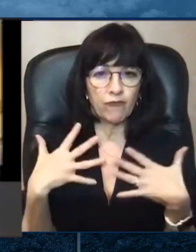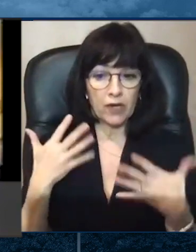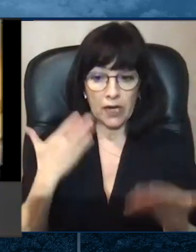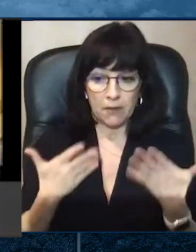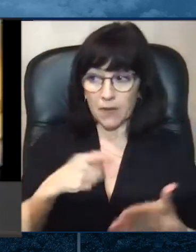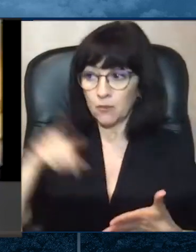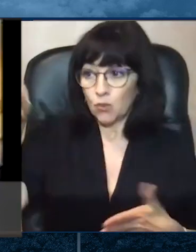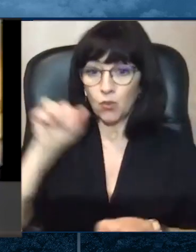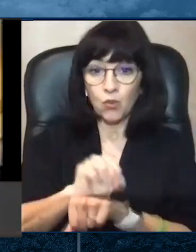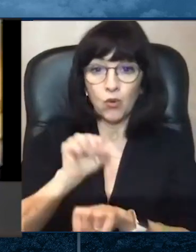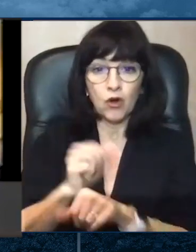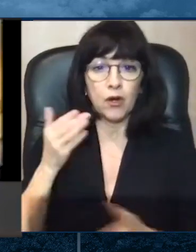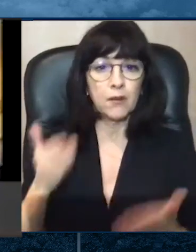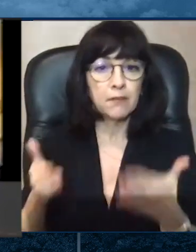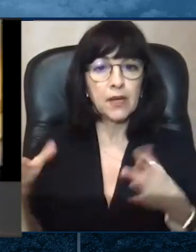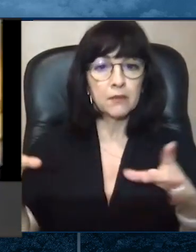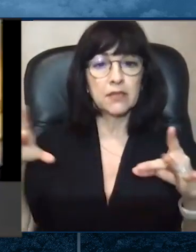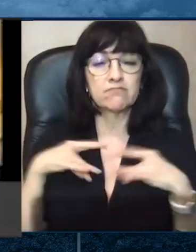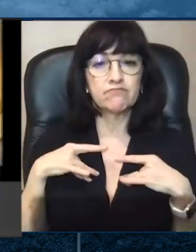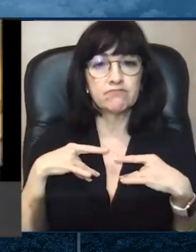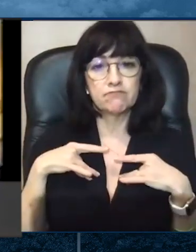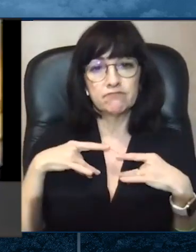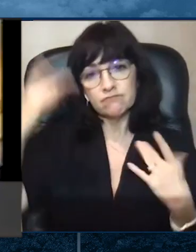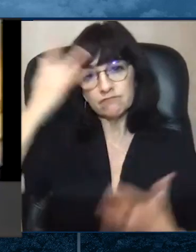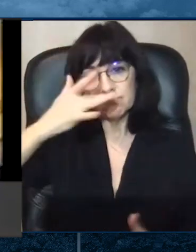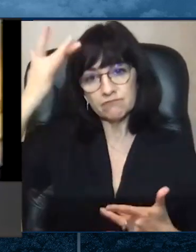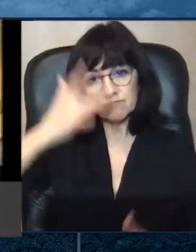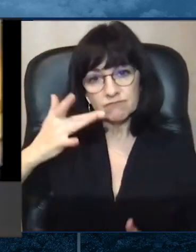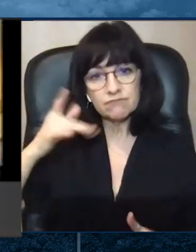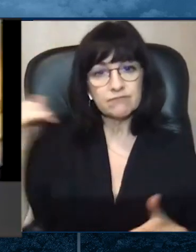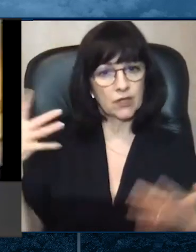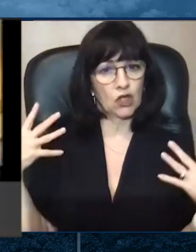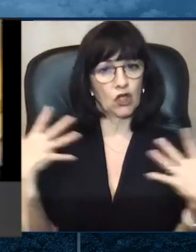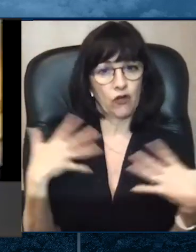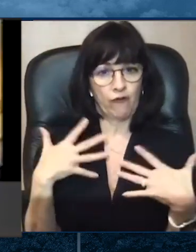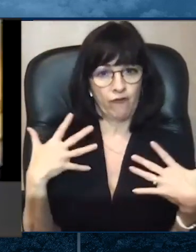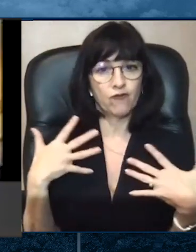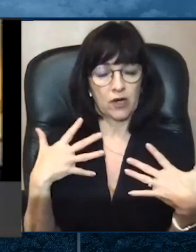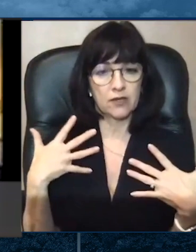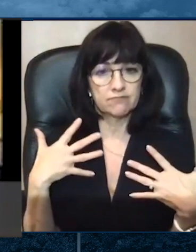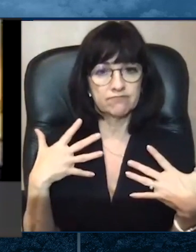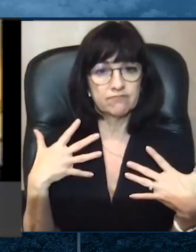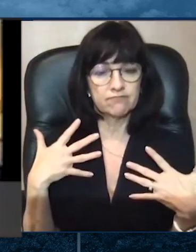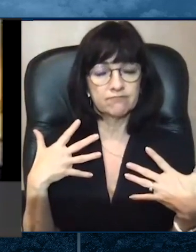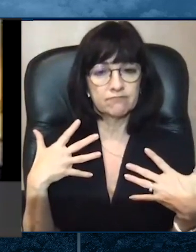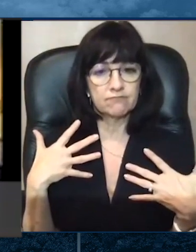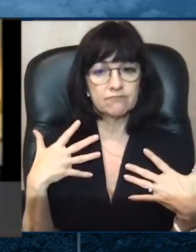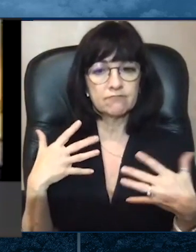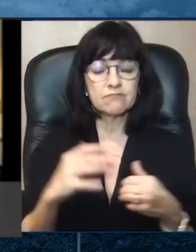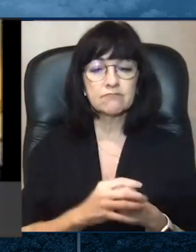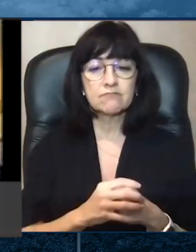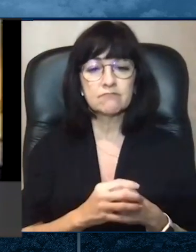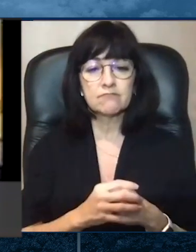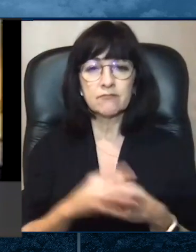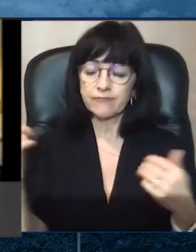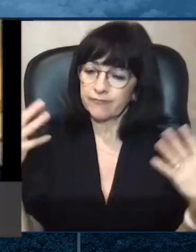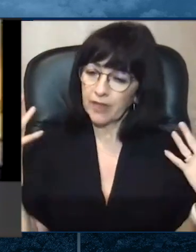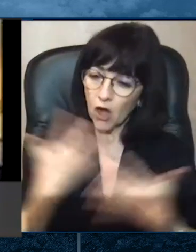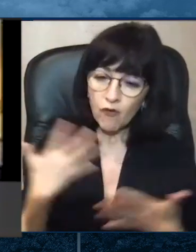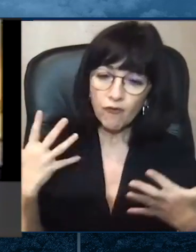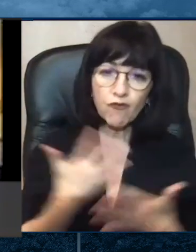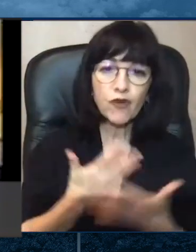ICE. Están asustados por casi todo en este momento. Temen buscar